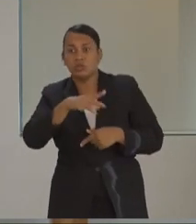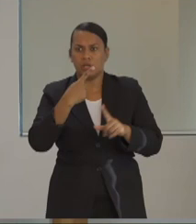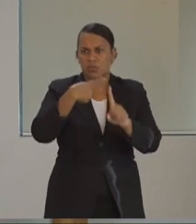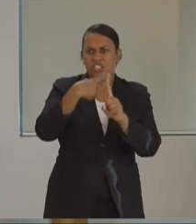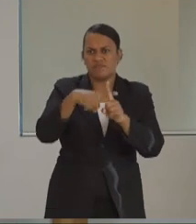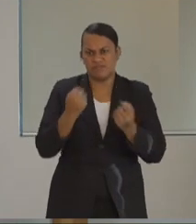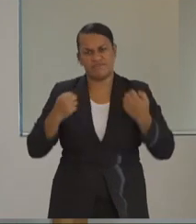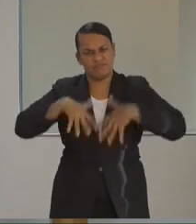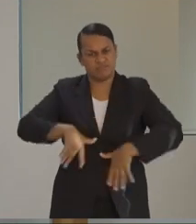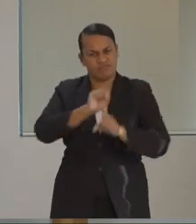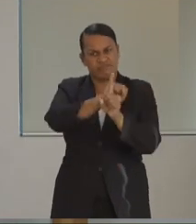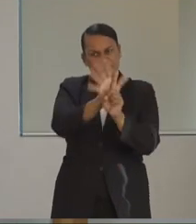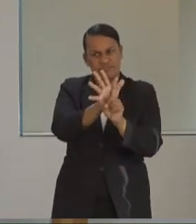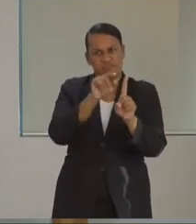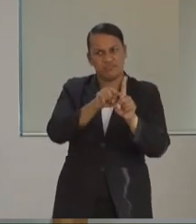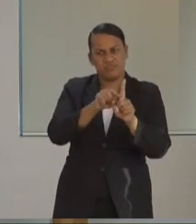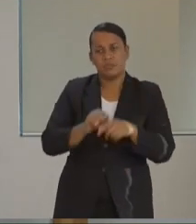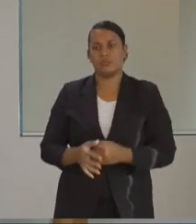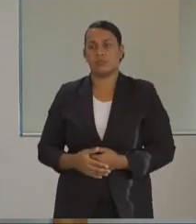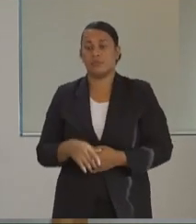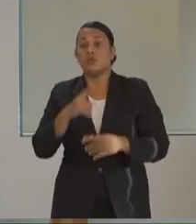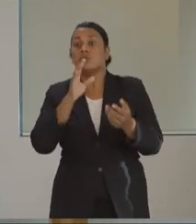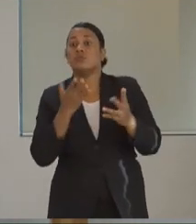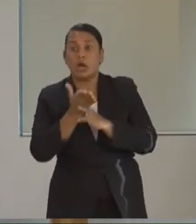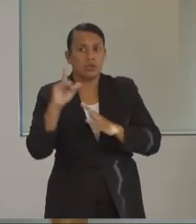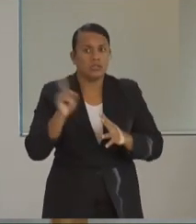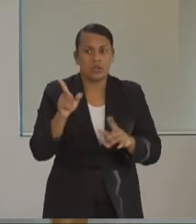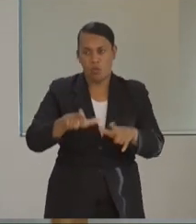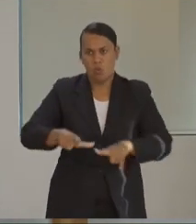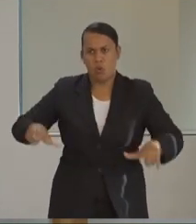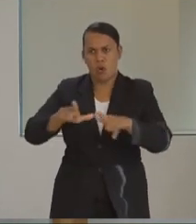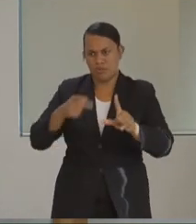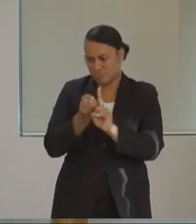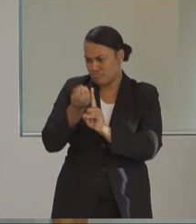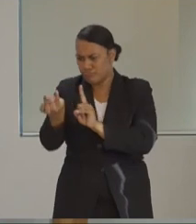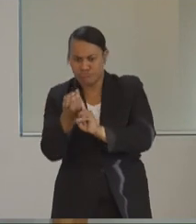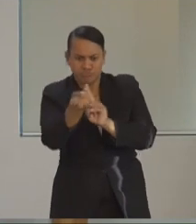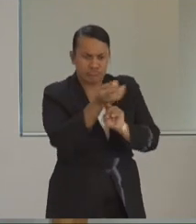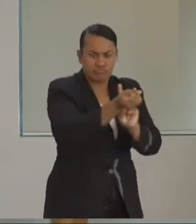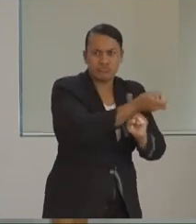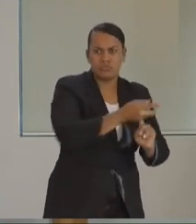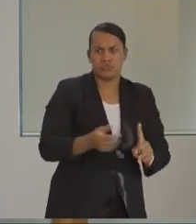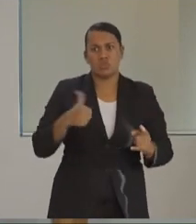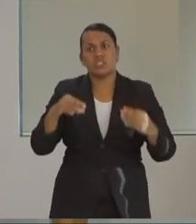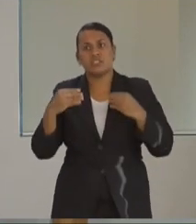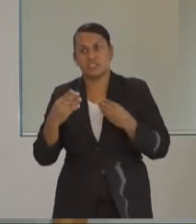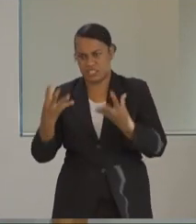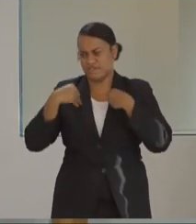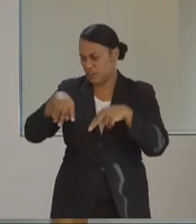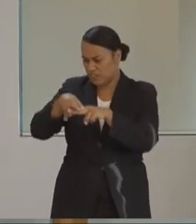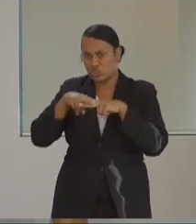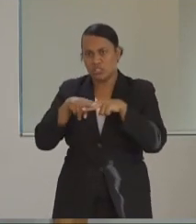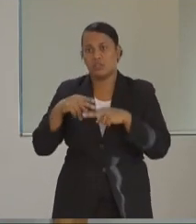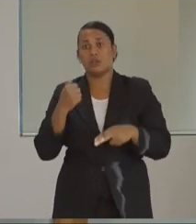become COVID-19 patients that are through local transmission, which is receiving it in Fiji, are direct or close